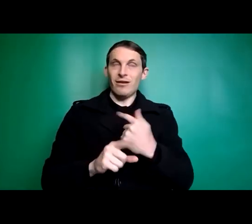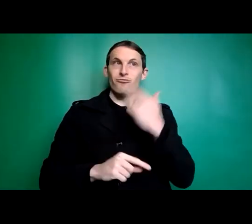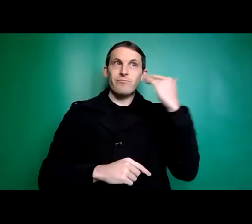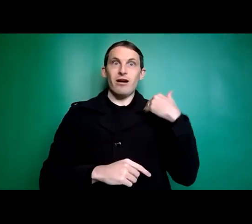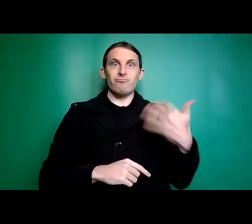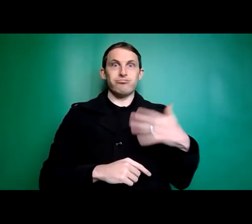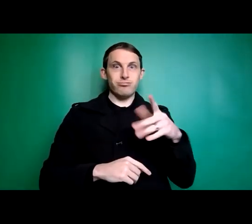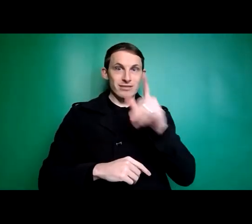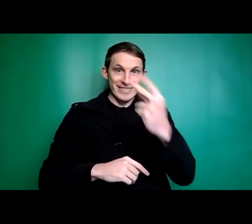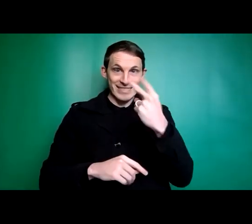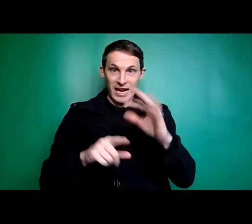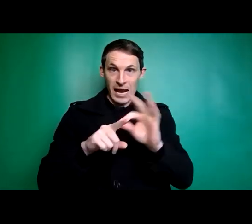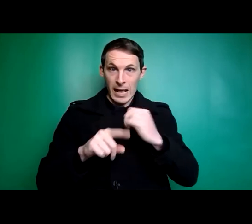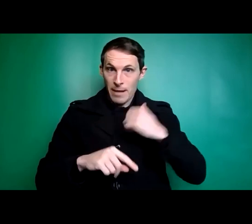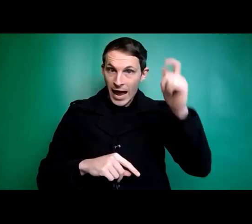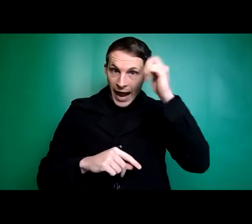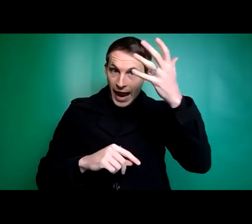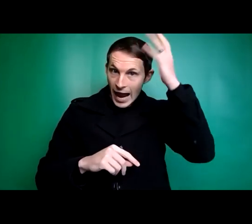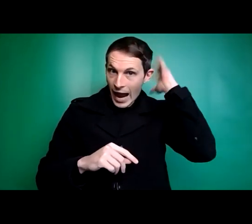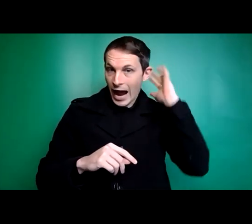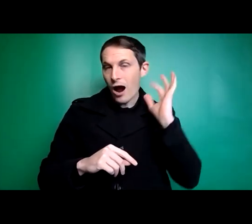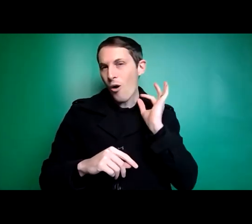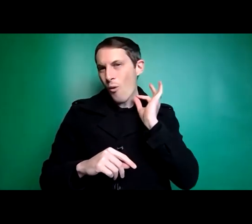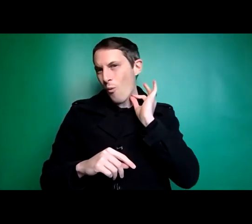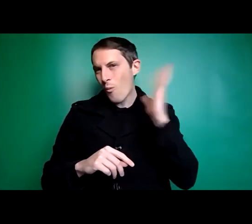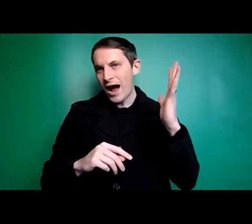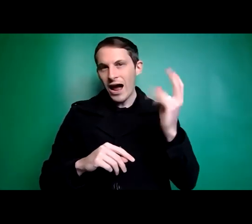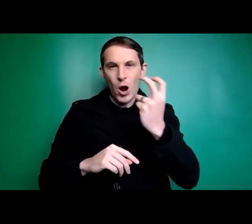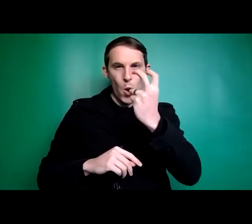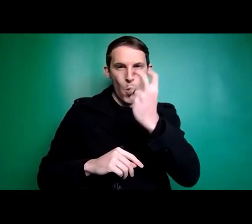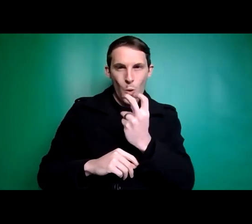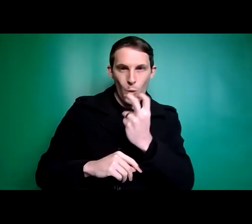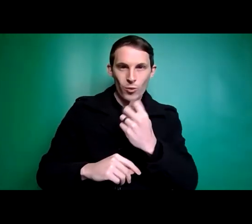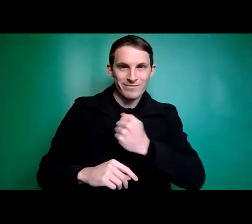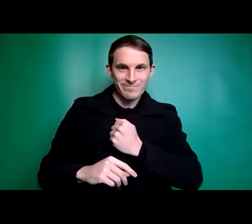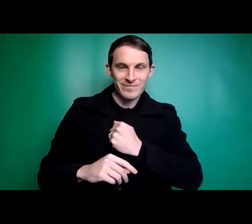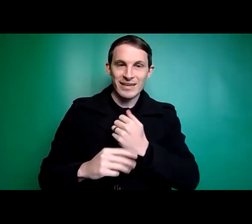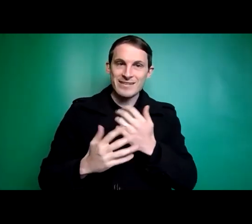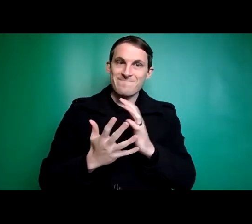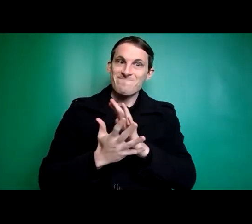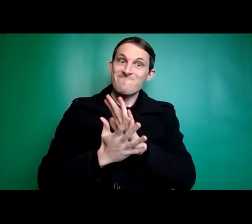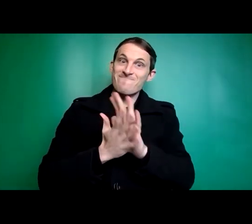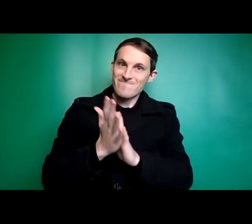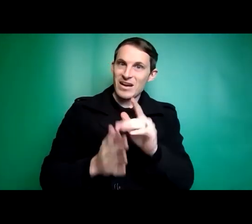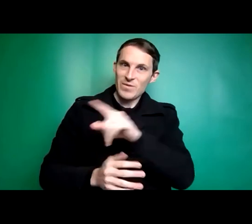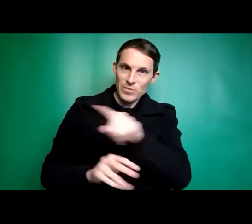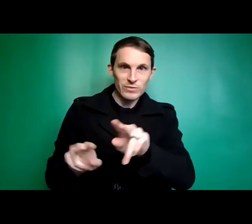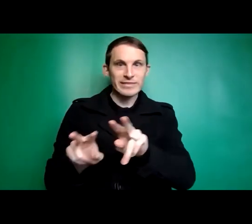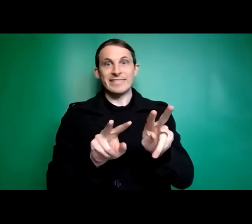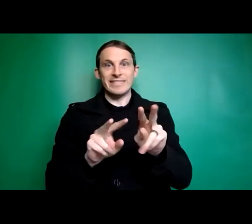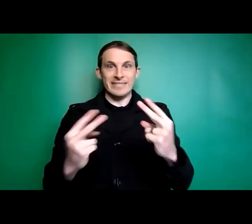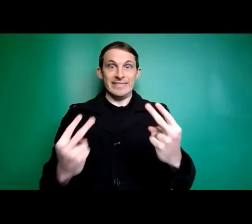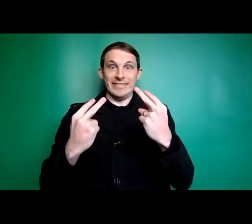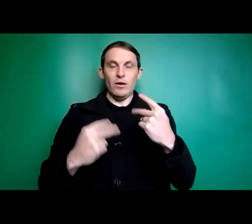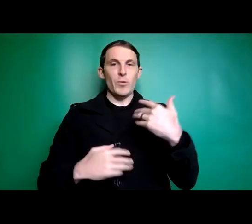I can tell you is pretty white now, would remind all of you or would